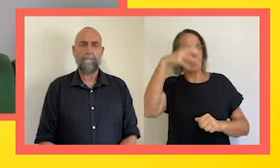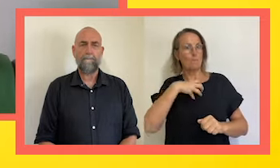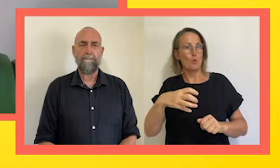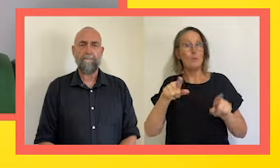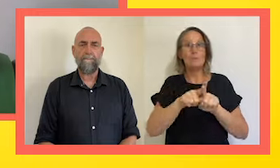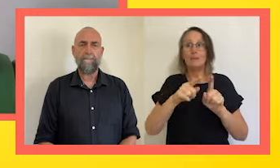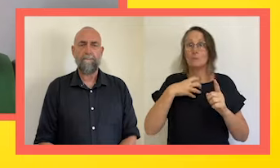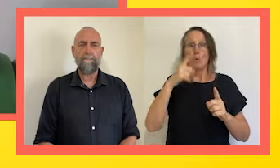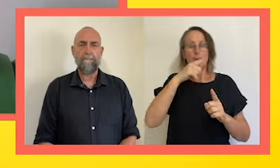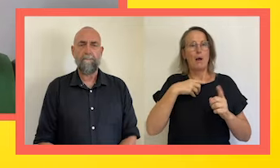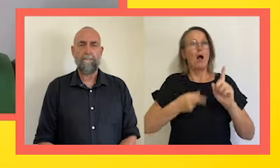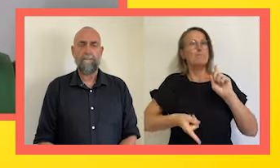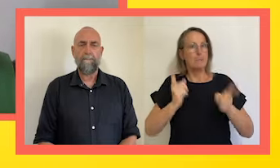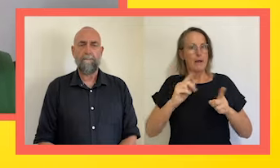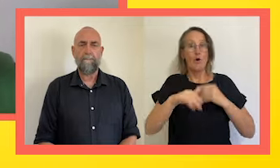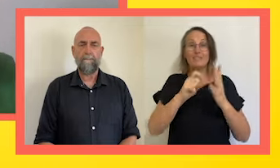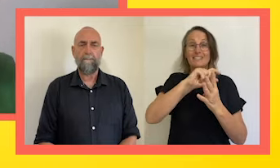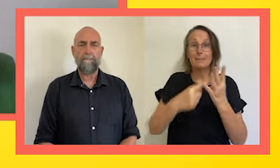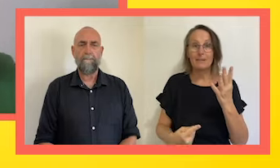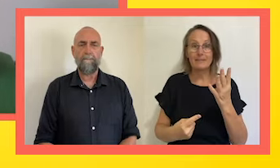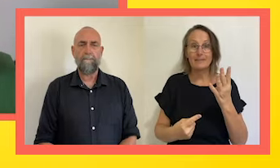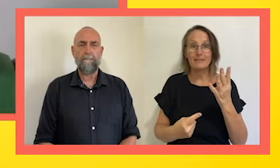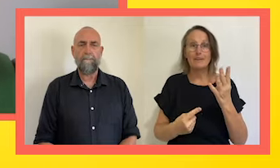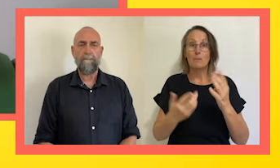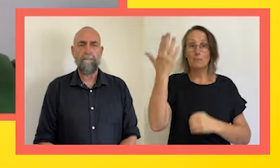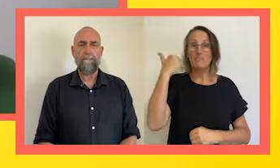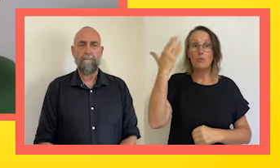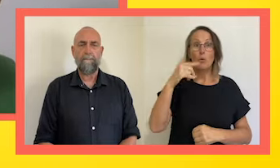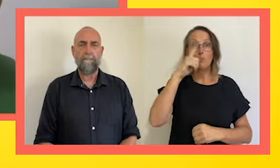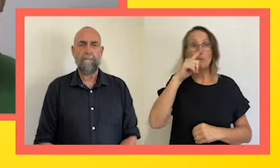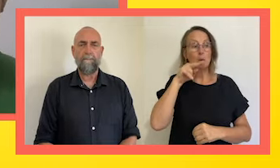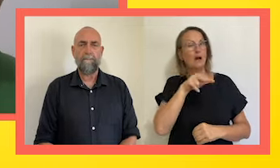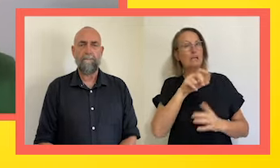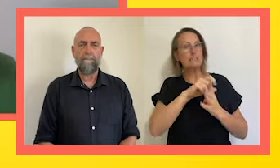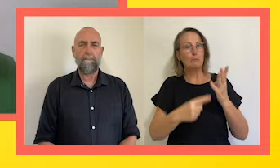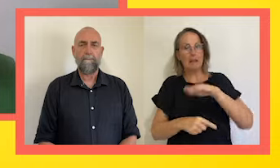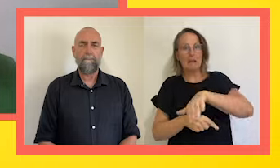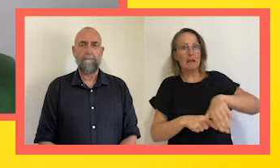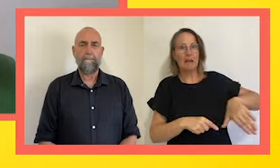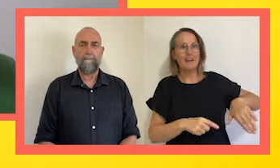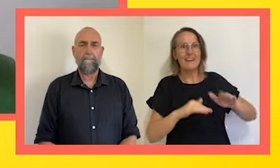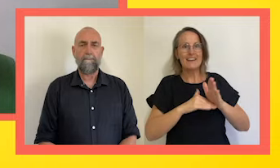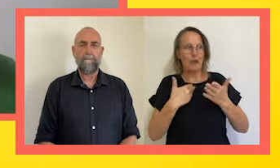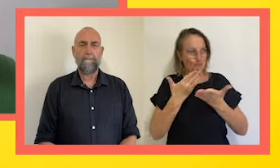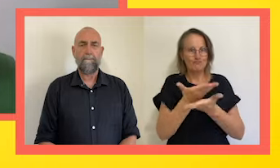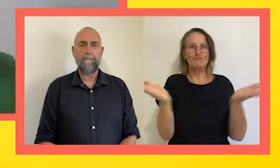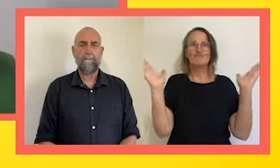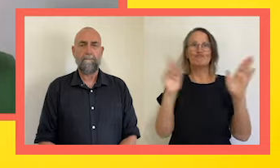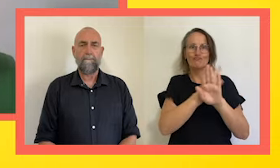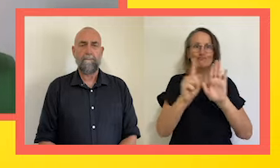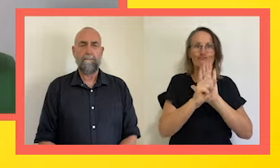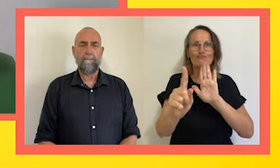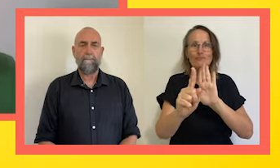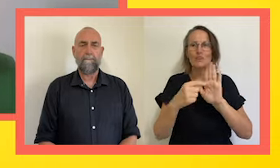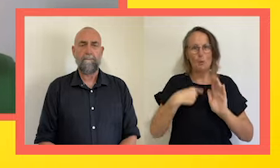awareness. We're seeing more of that and we can't be pushed to the side anymore. Paralympics are standing up and fighting. And, yeah, I think